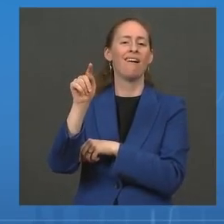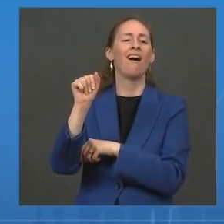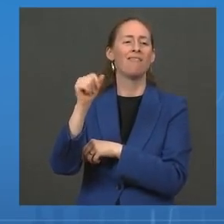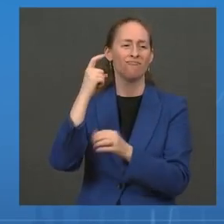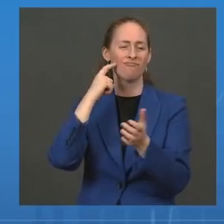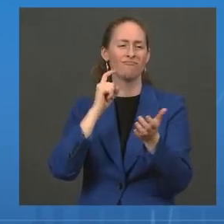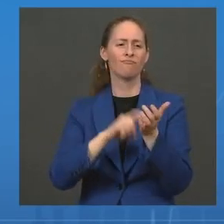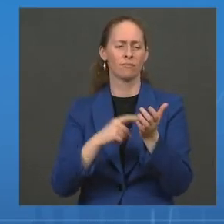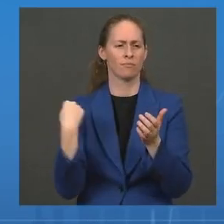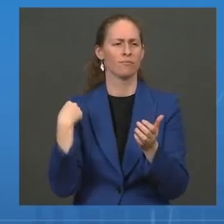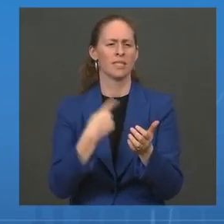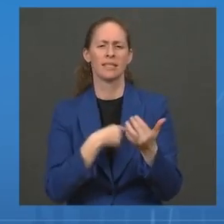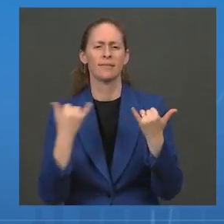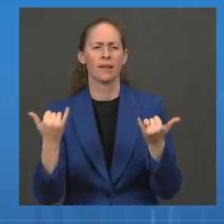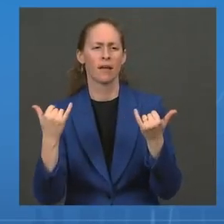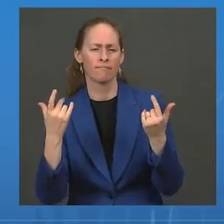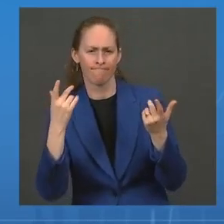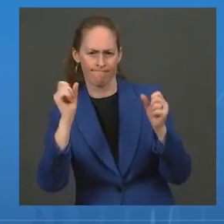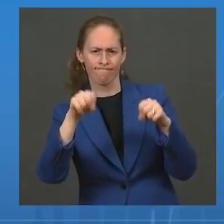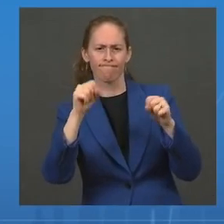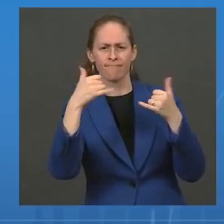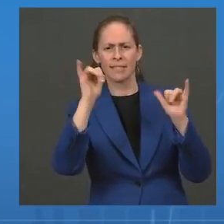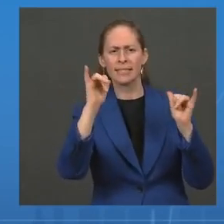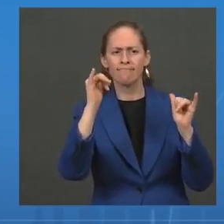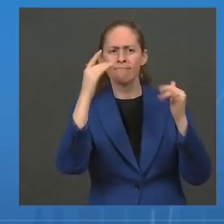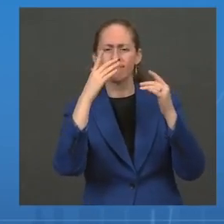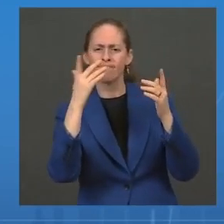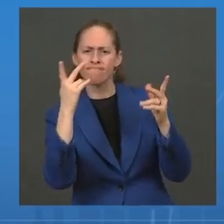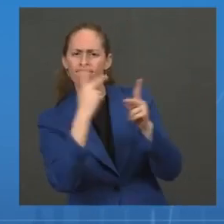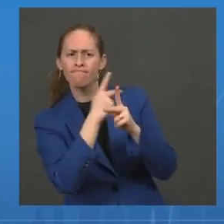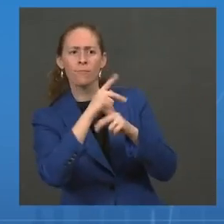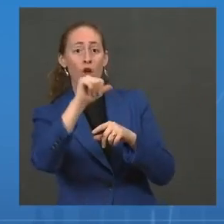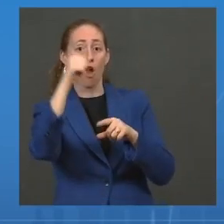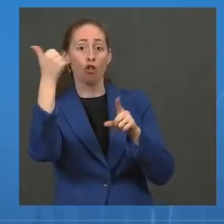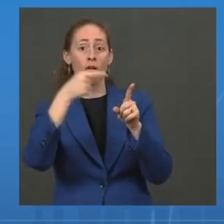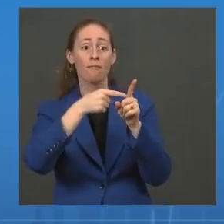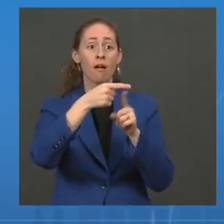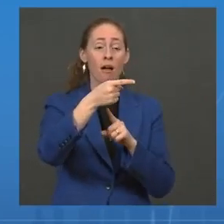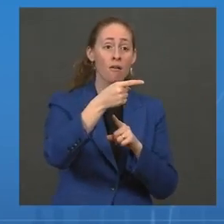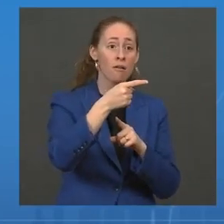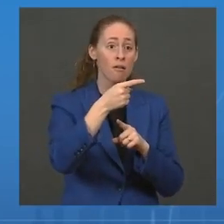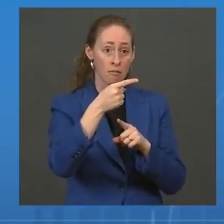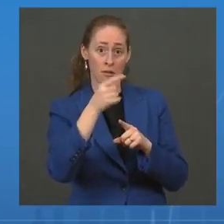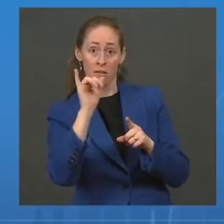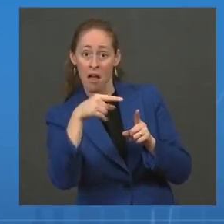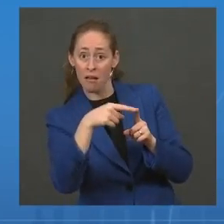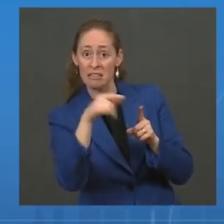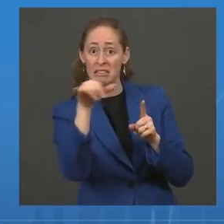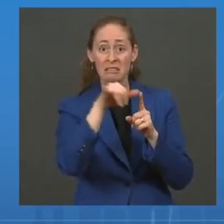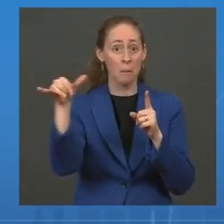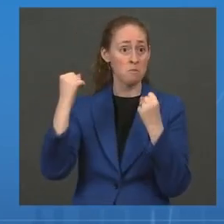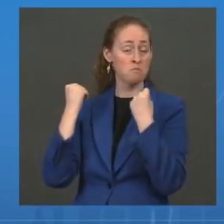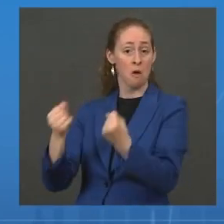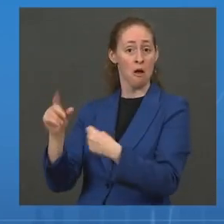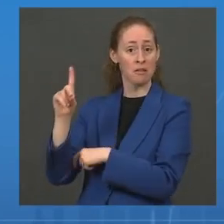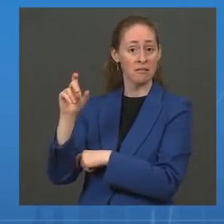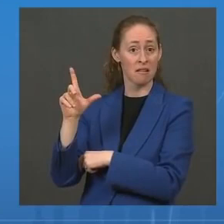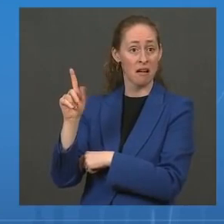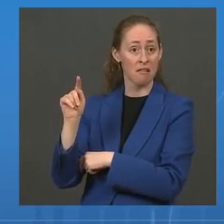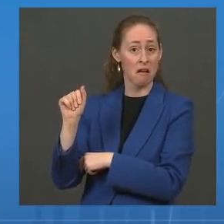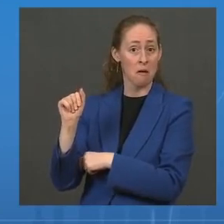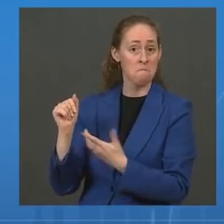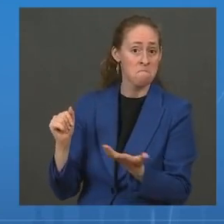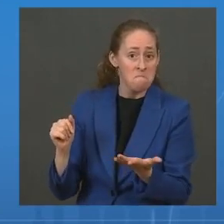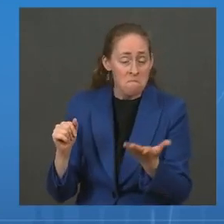to determine whether or not it is overtaking in prevalence or not. And when we do get a new variant, we